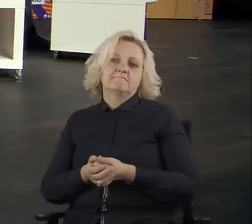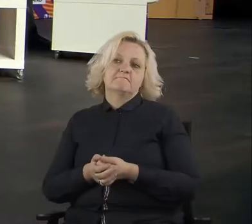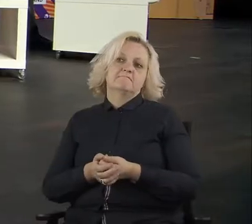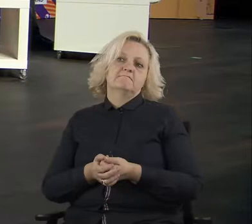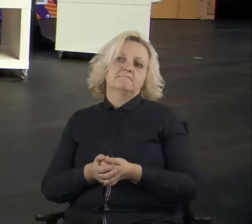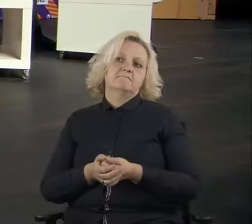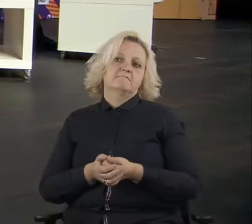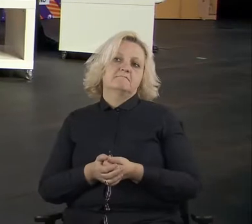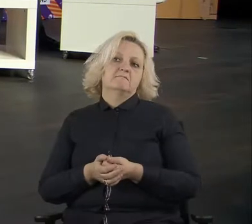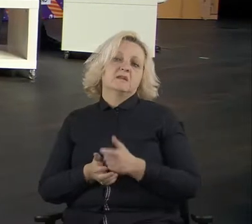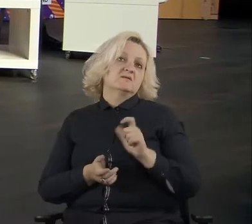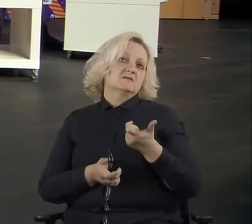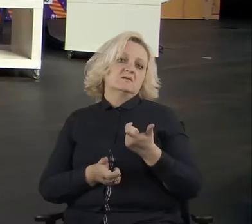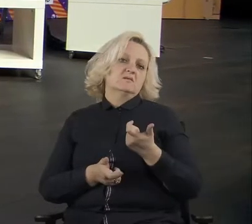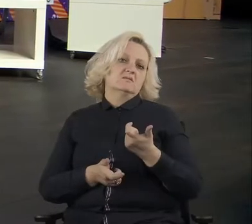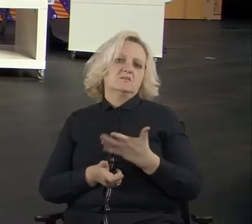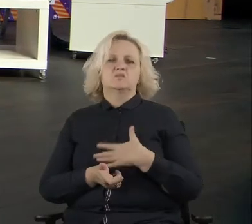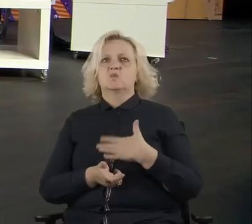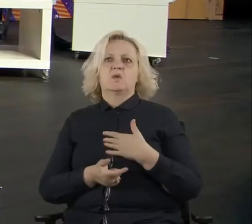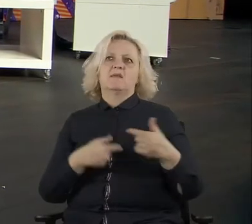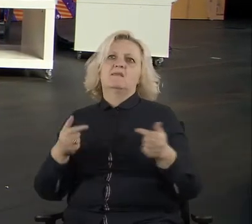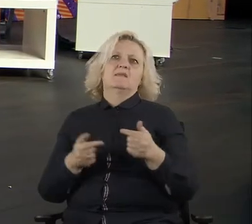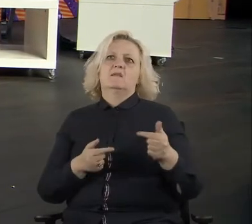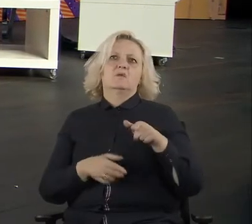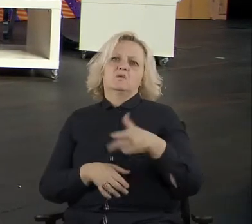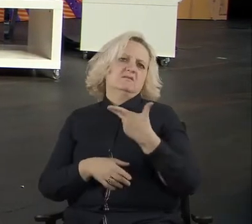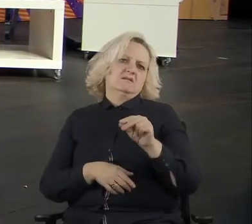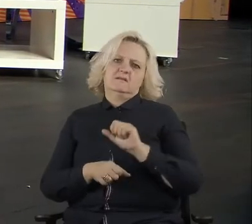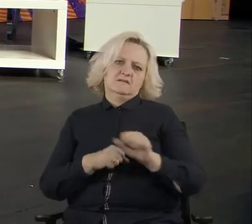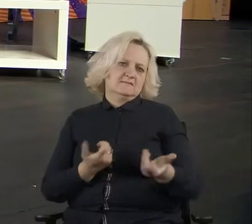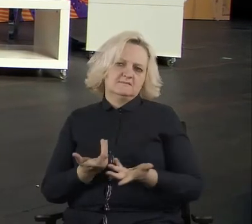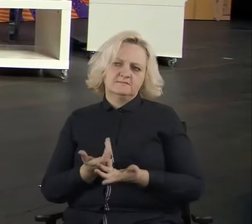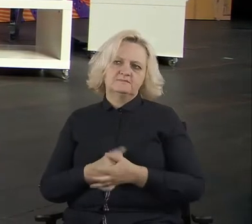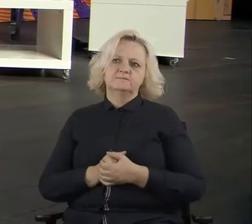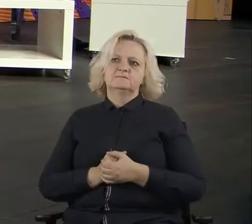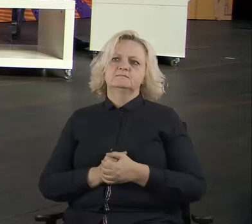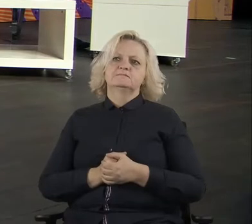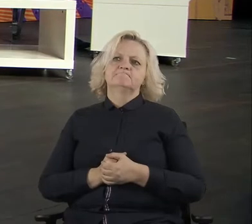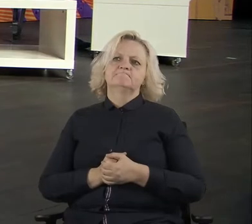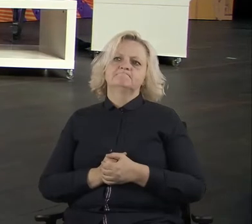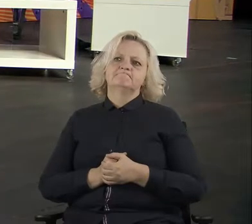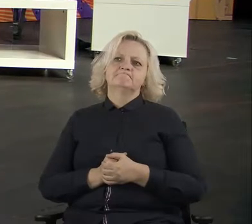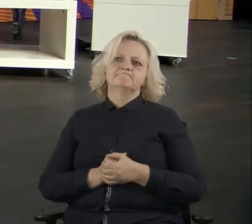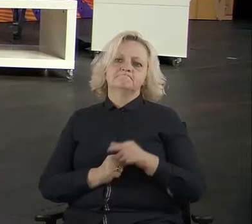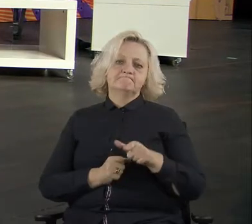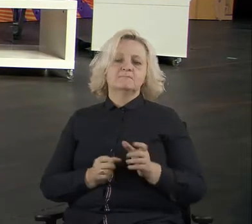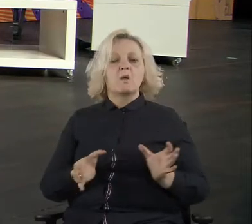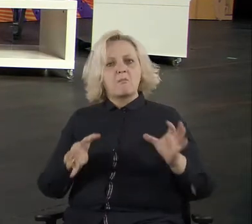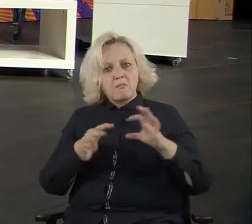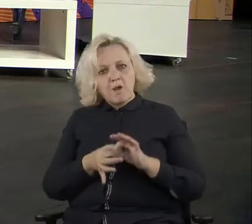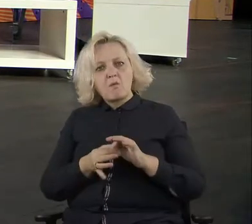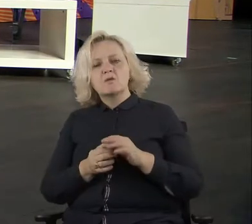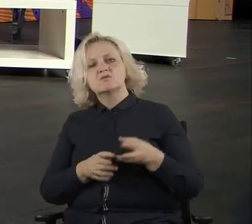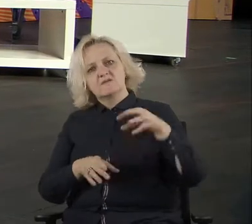participation. So for doing that and connecting with the idea of inclusivity, we have started a, uh, community which is called